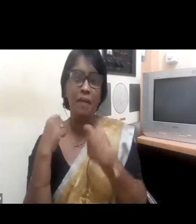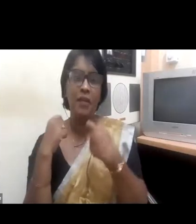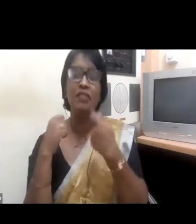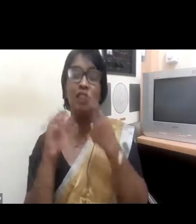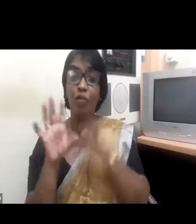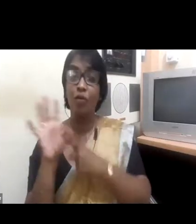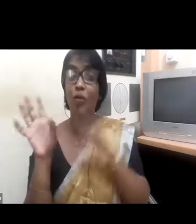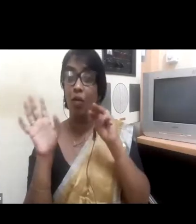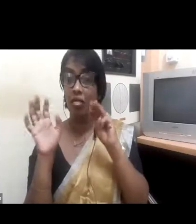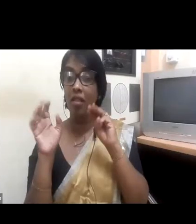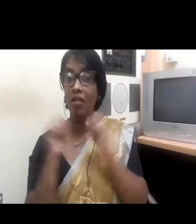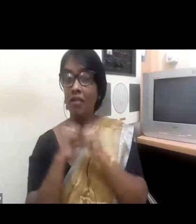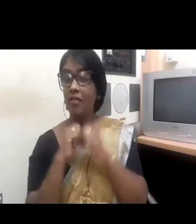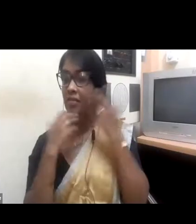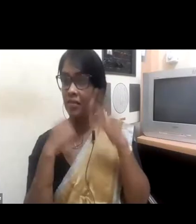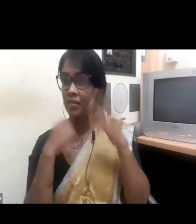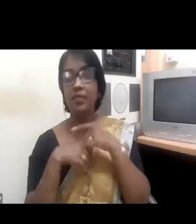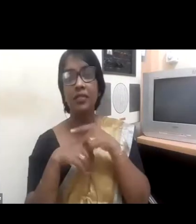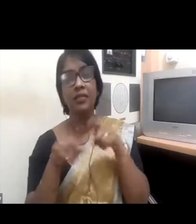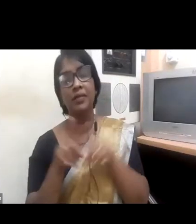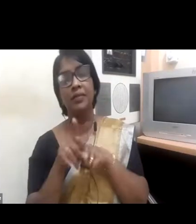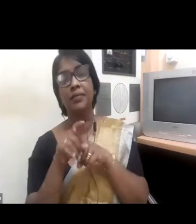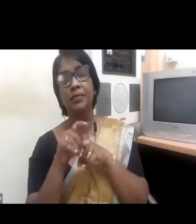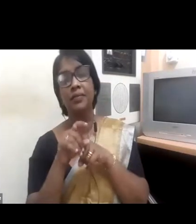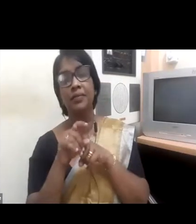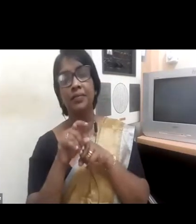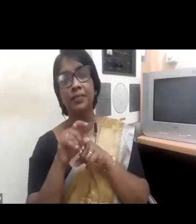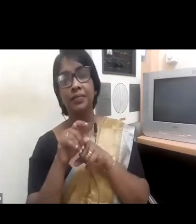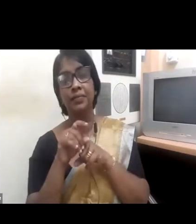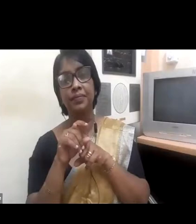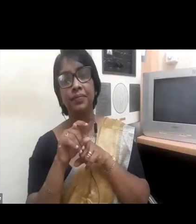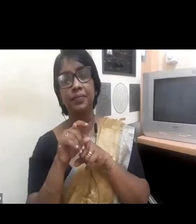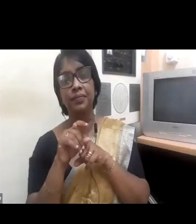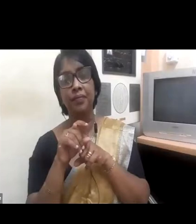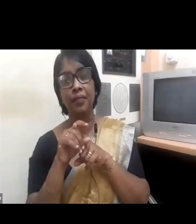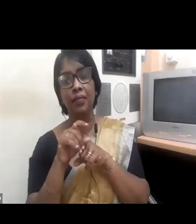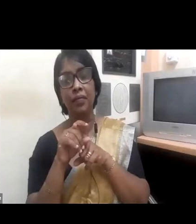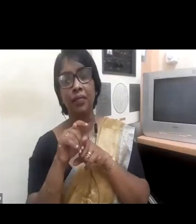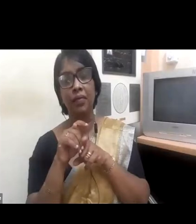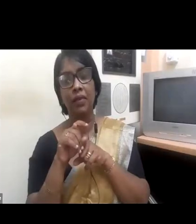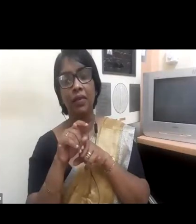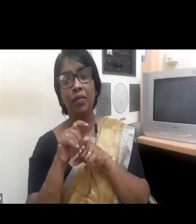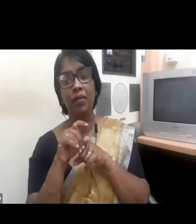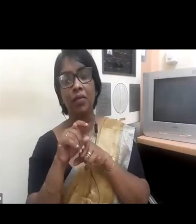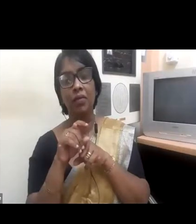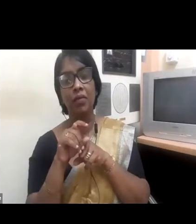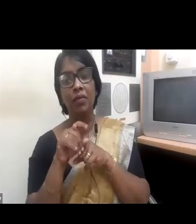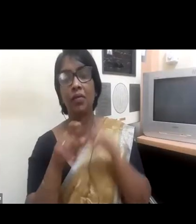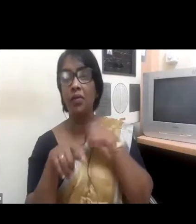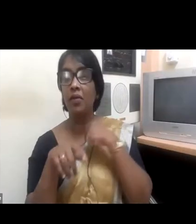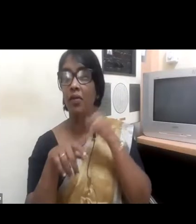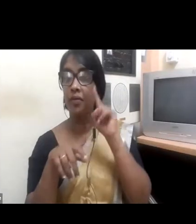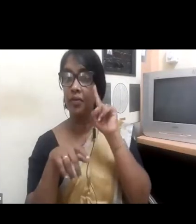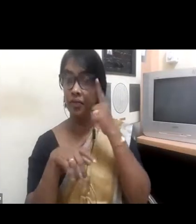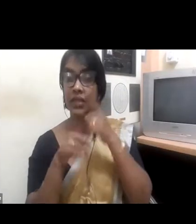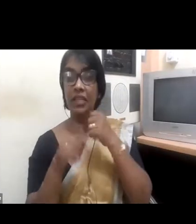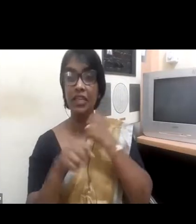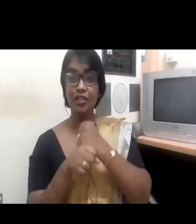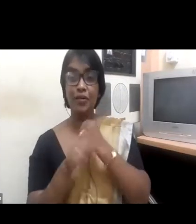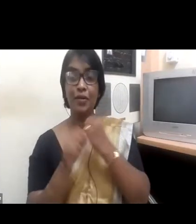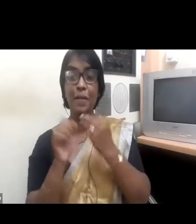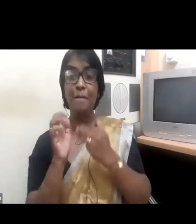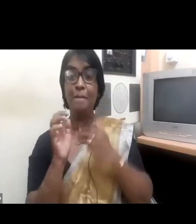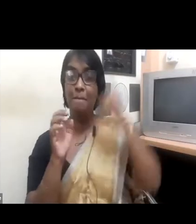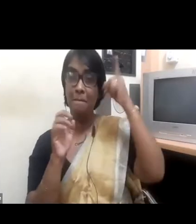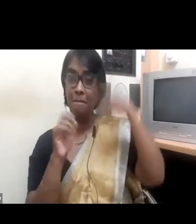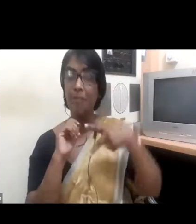and the one who heads, the one who was the first to be the general manager is now on the board of Jet Pink as a head